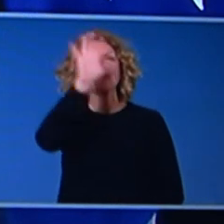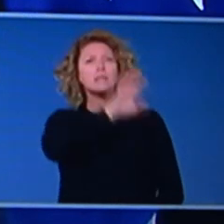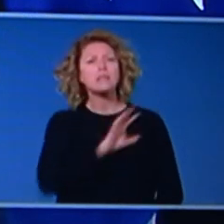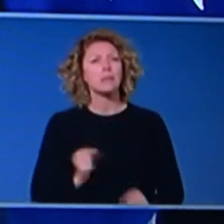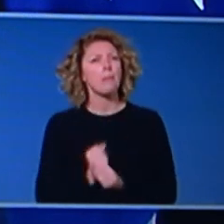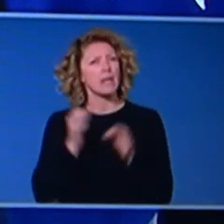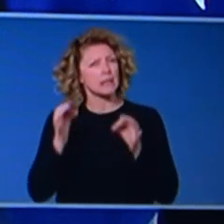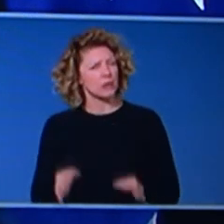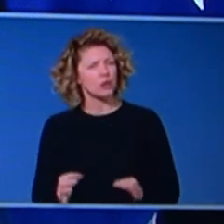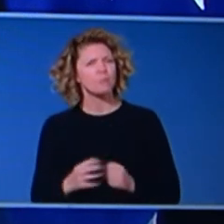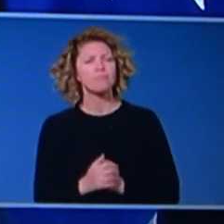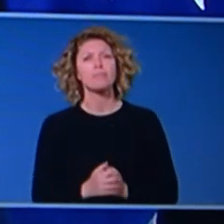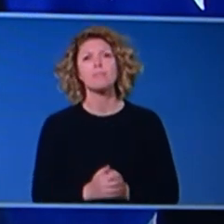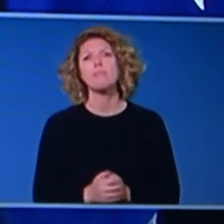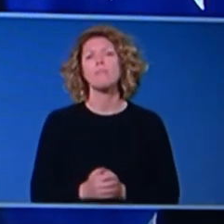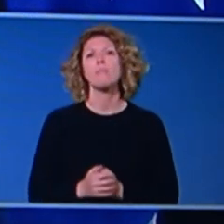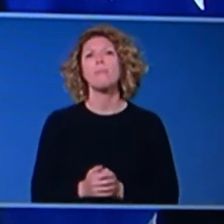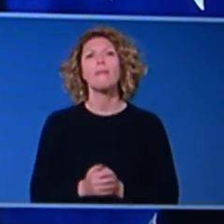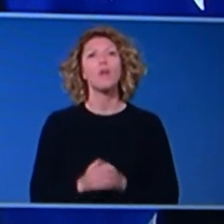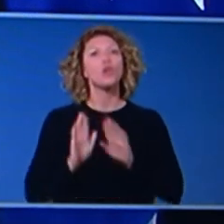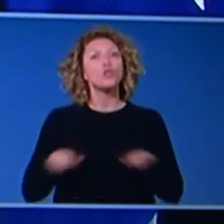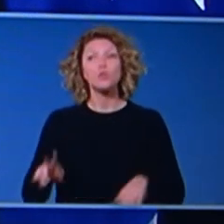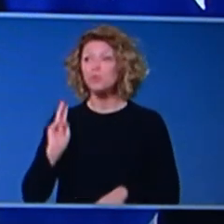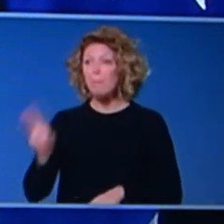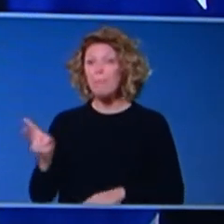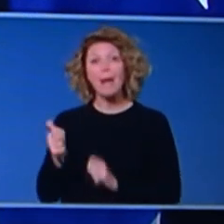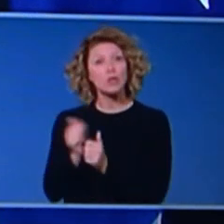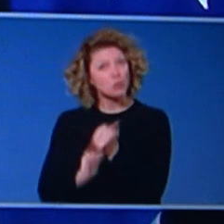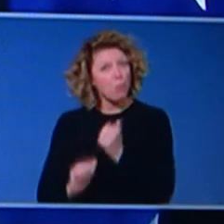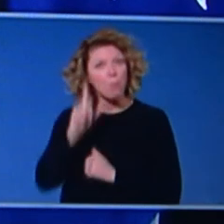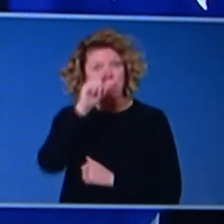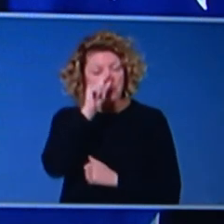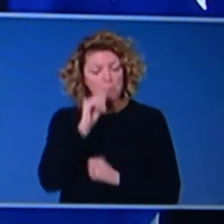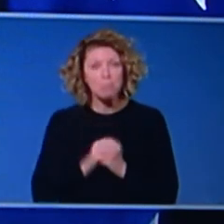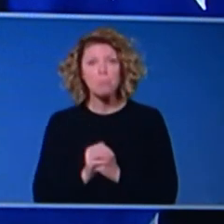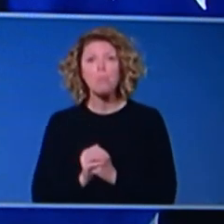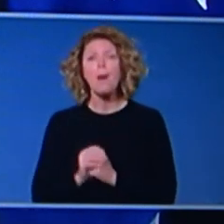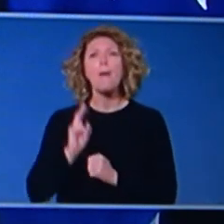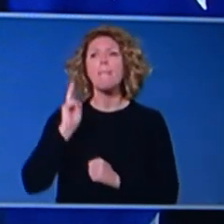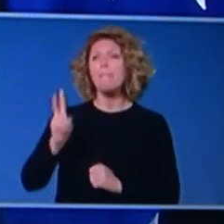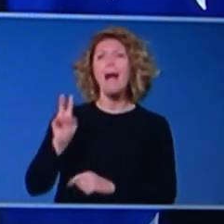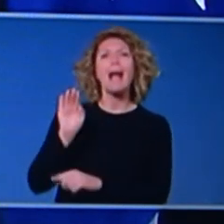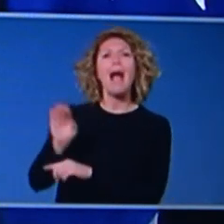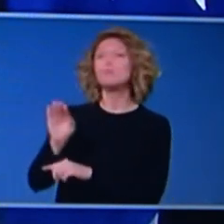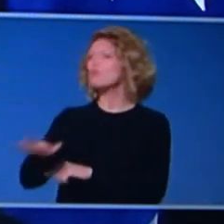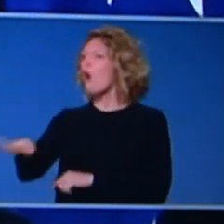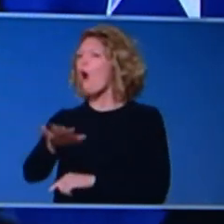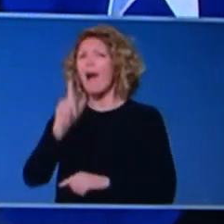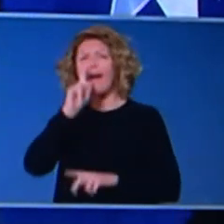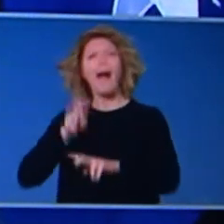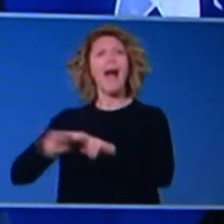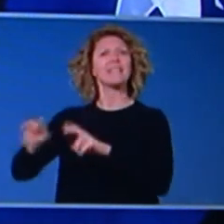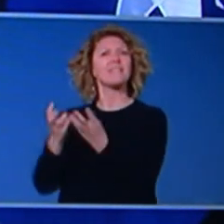Um, the inclusion of the resumption of children's outdoor sport and the resumption of outdoor recreational activities. Um, but